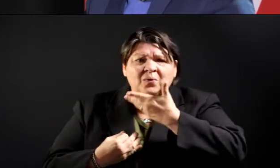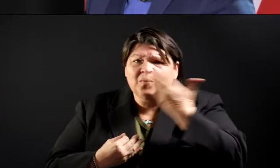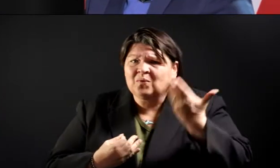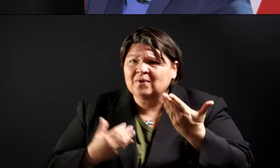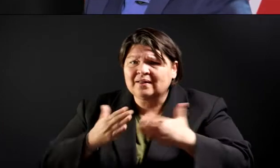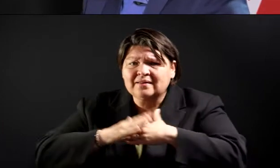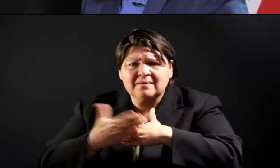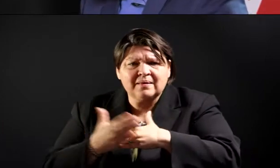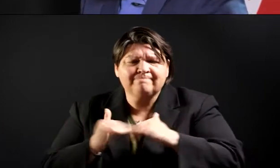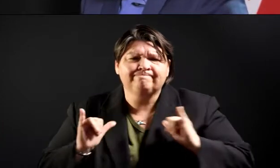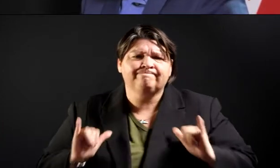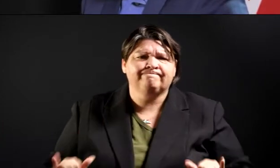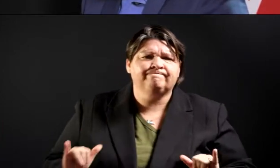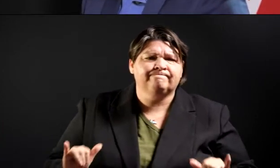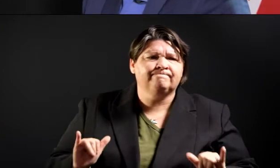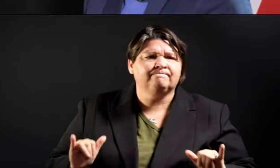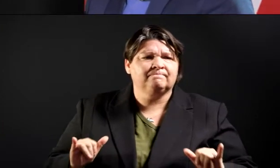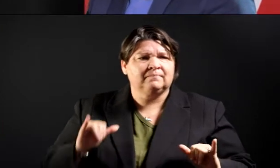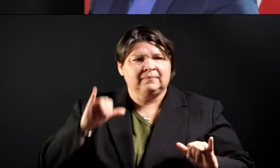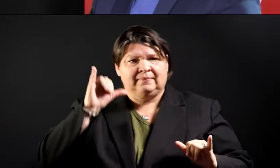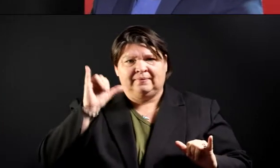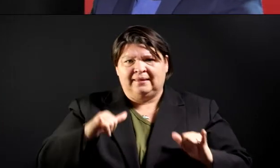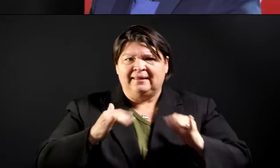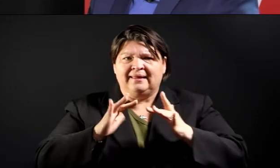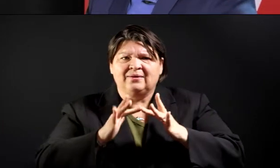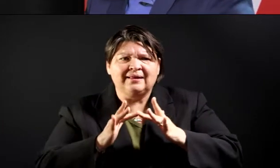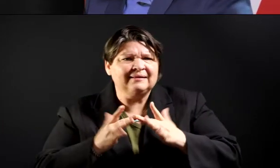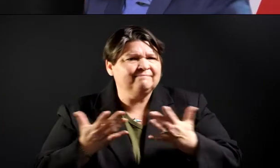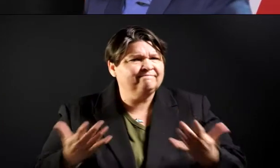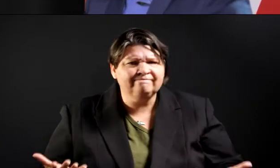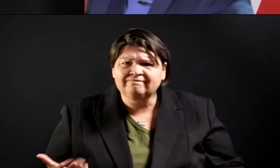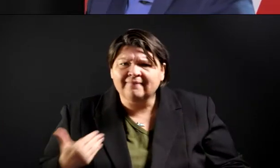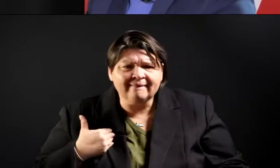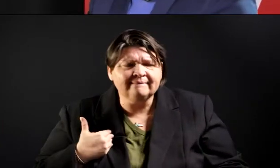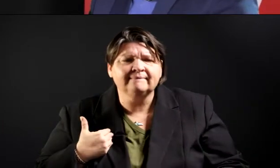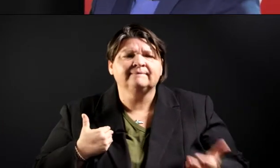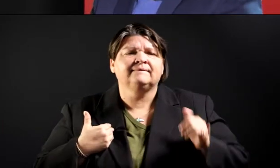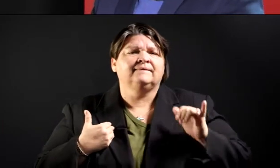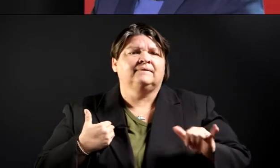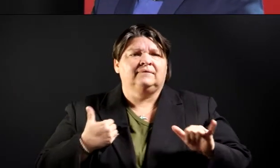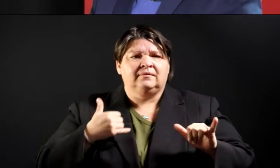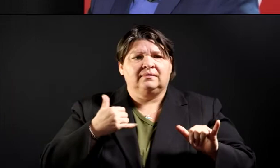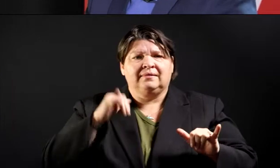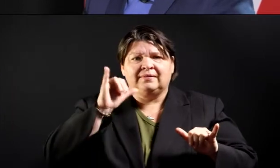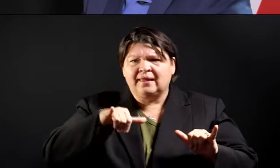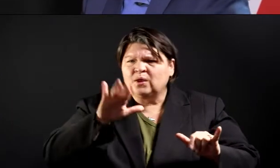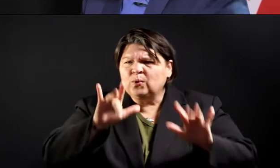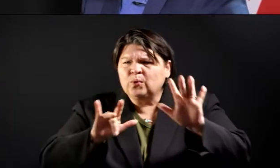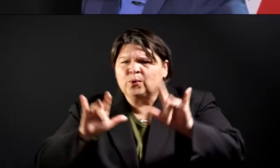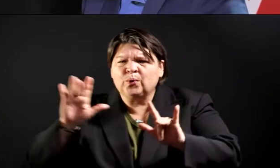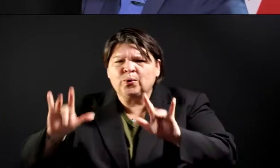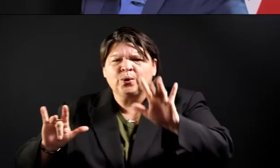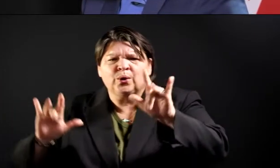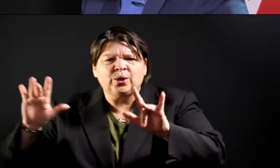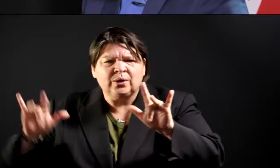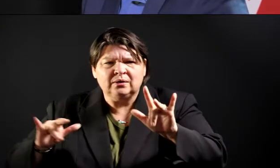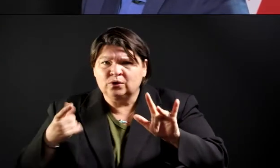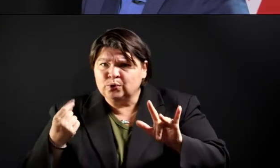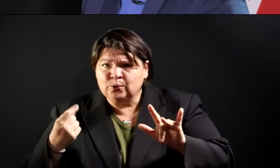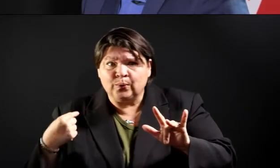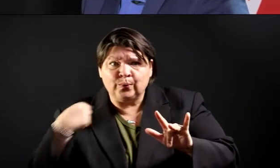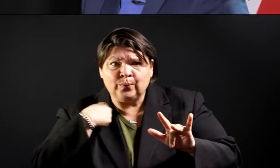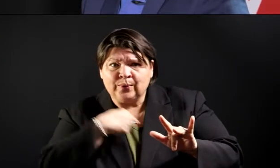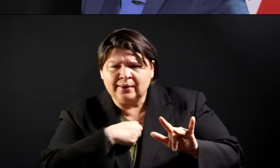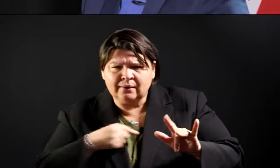much less internet access? So, we rely on our partner agencies. As Kelly said, the Boys and Girls Club, a very key